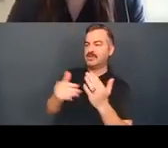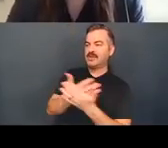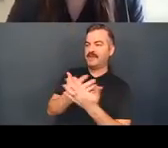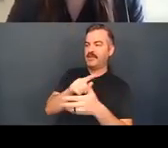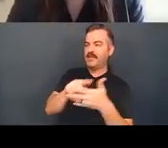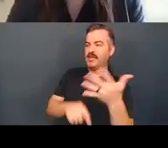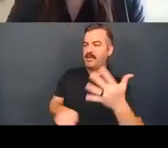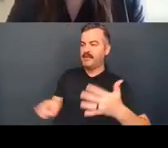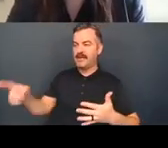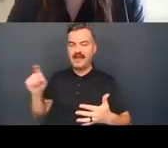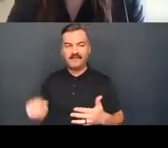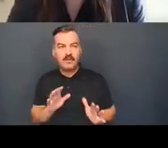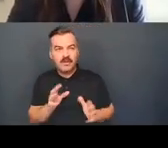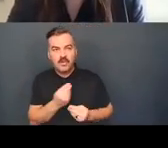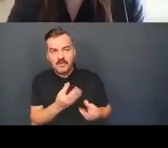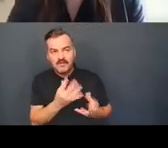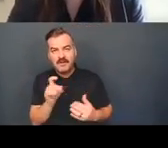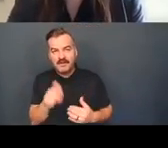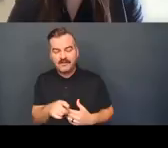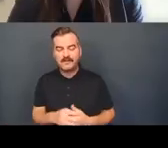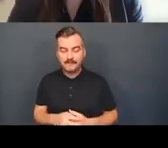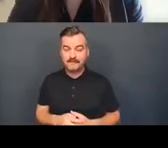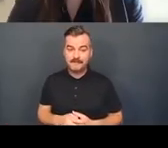the overseeing medical professional.